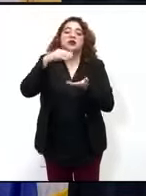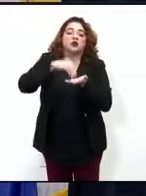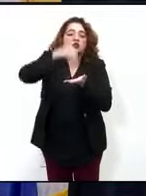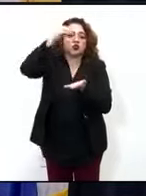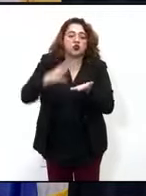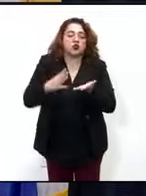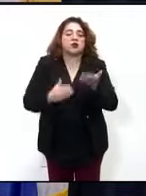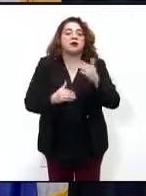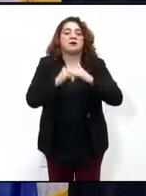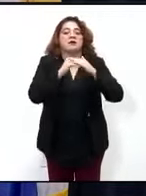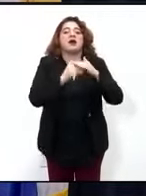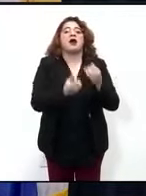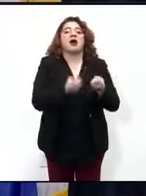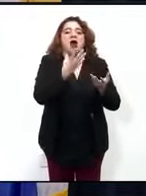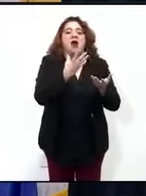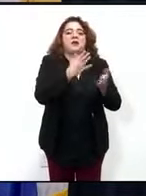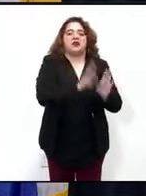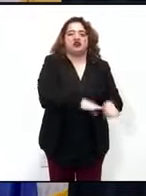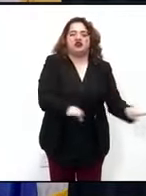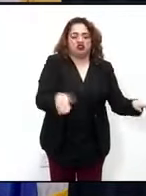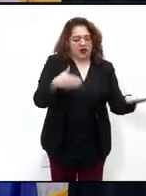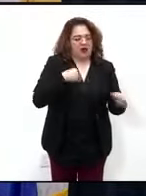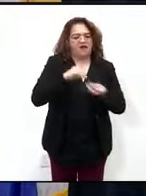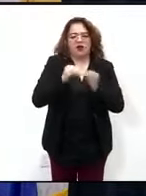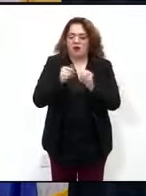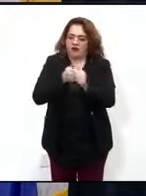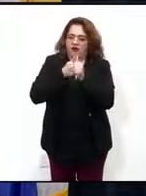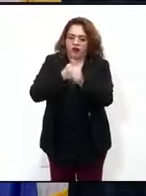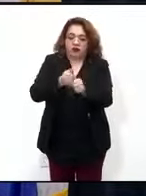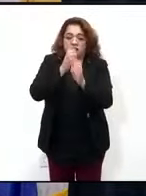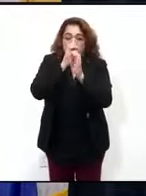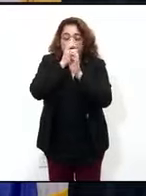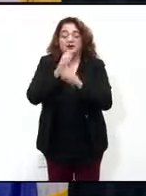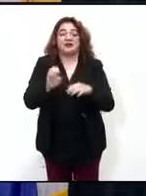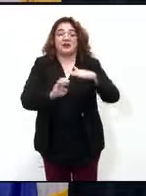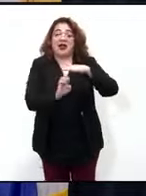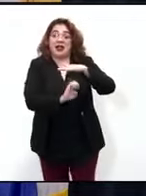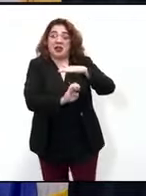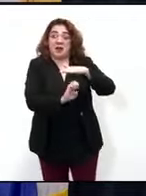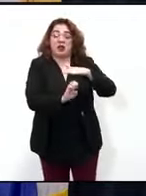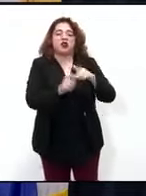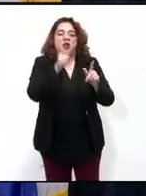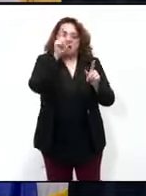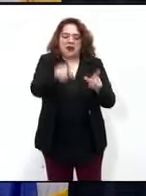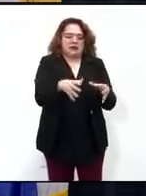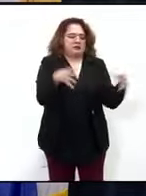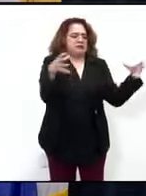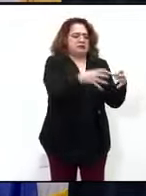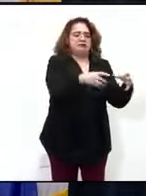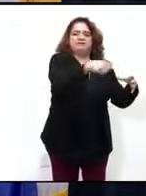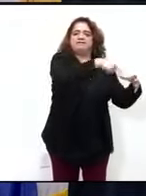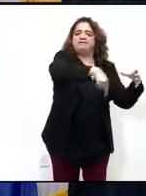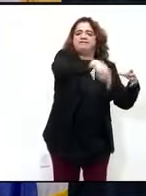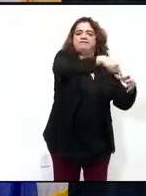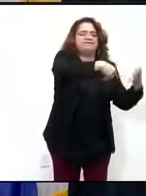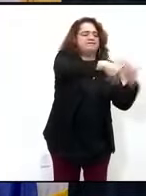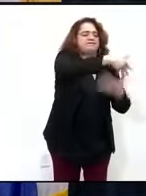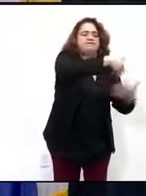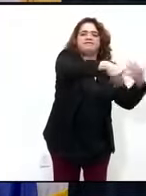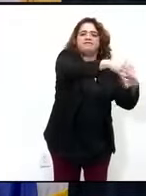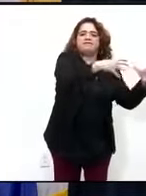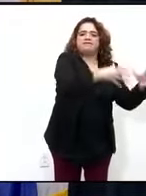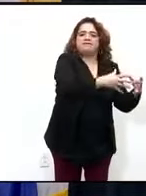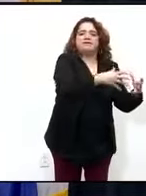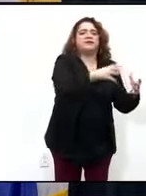individual classroom. Elementary students will stay in their cohort that's their own group of students and staff while they're on